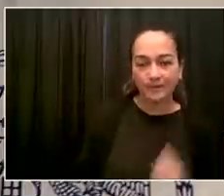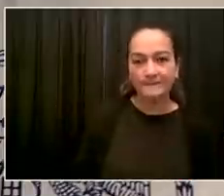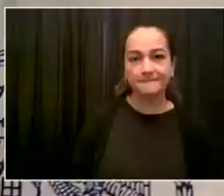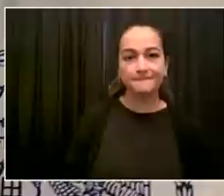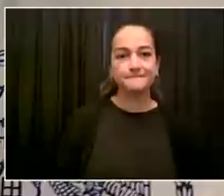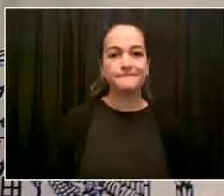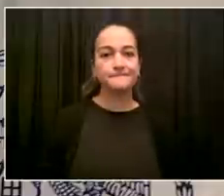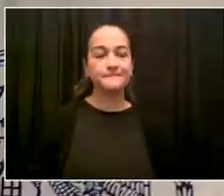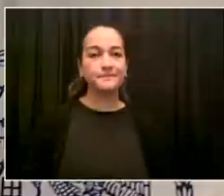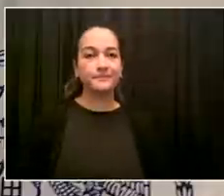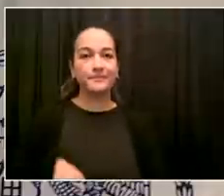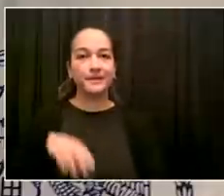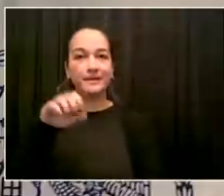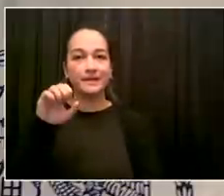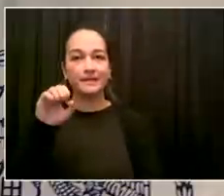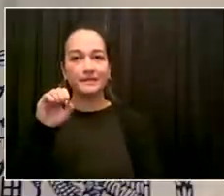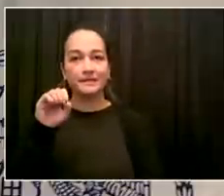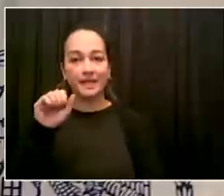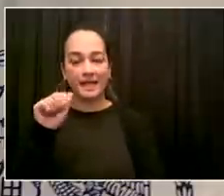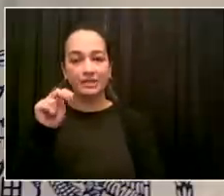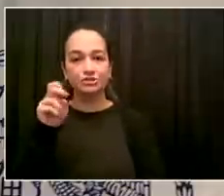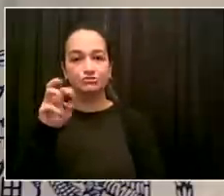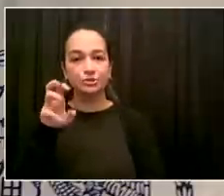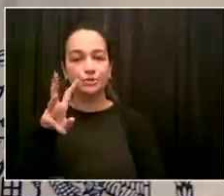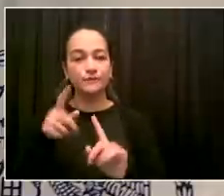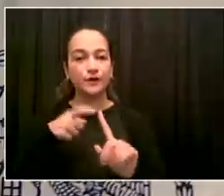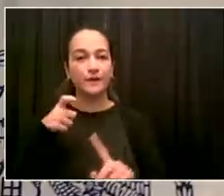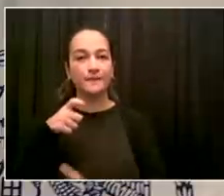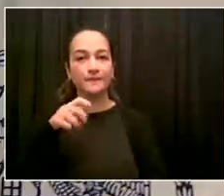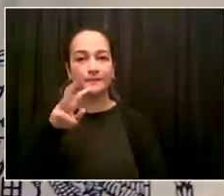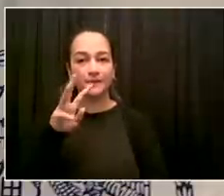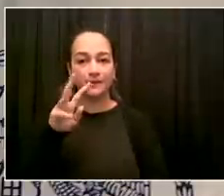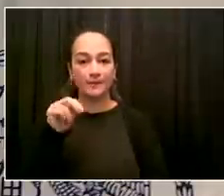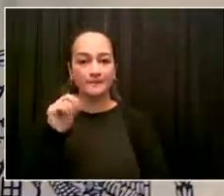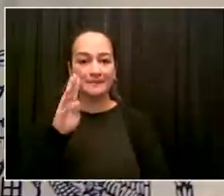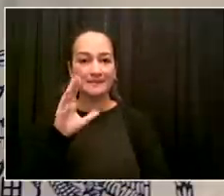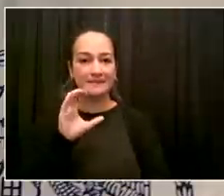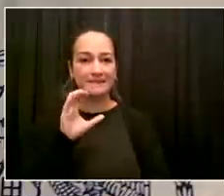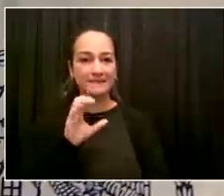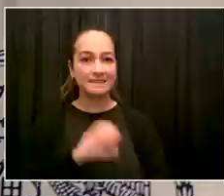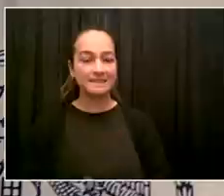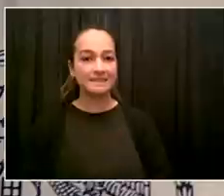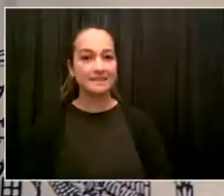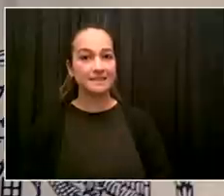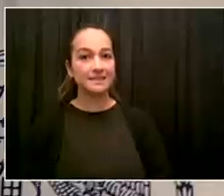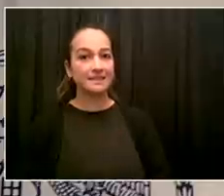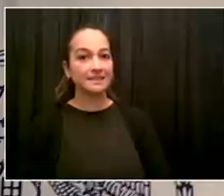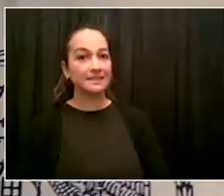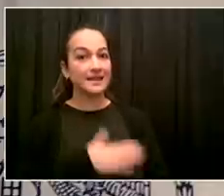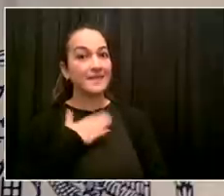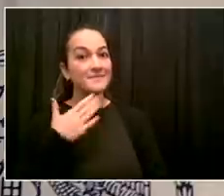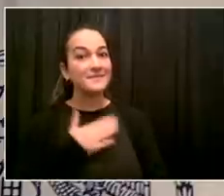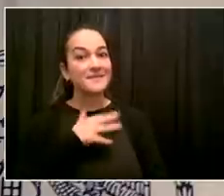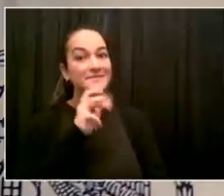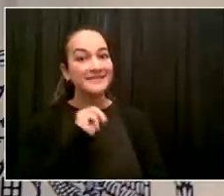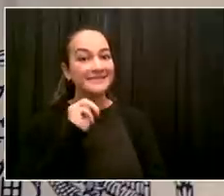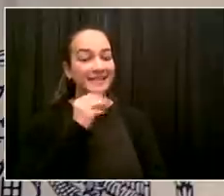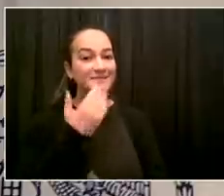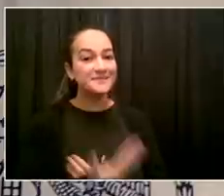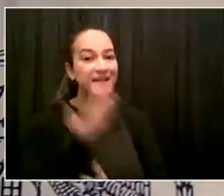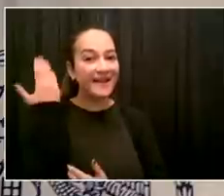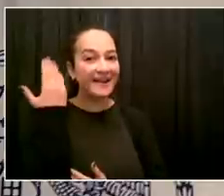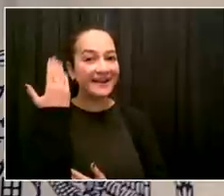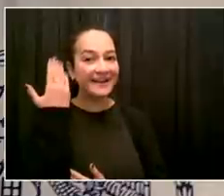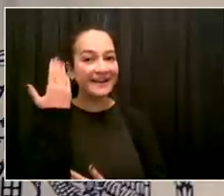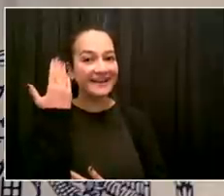Good morning, Mr. Mayor. Happy Monday to you. Happy Monday, Andrew. How do you feel? Doing pretty well, thanks.